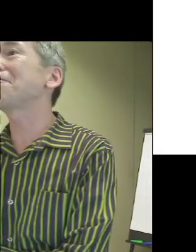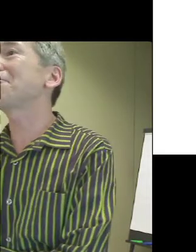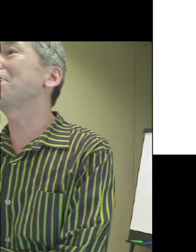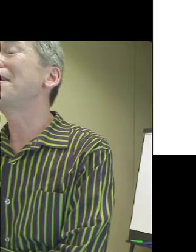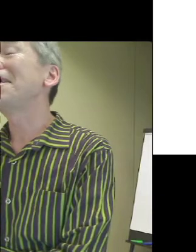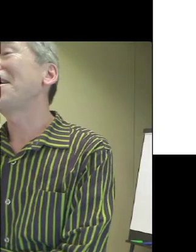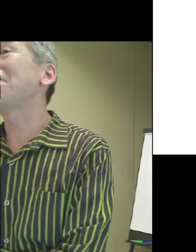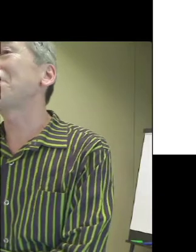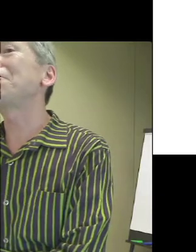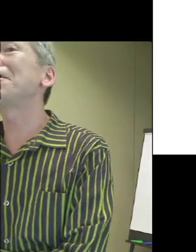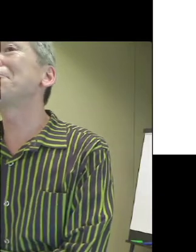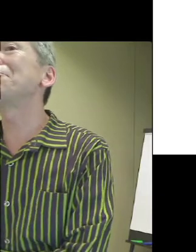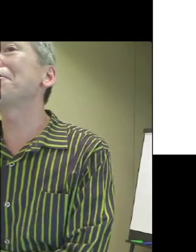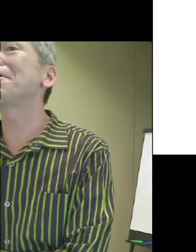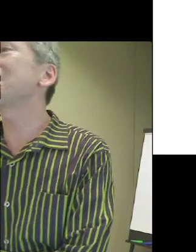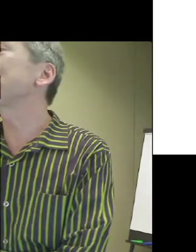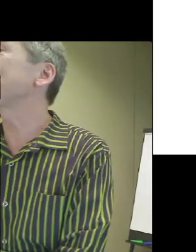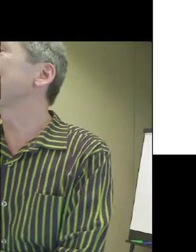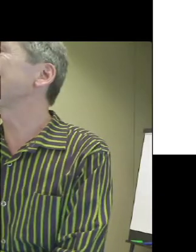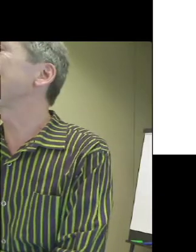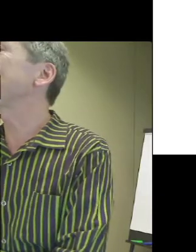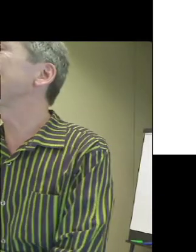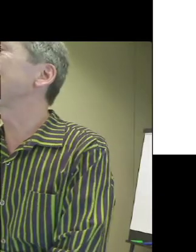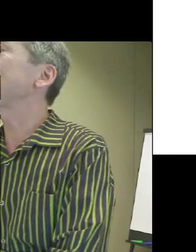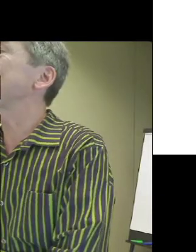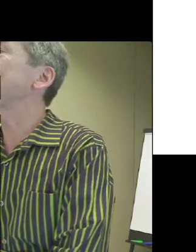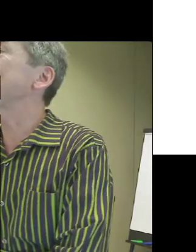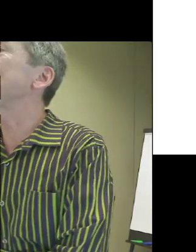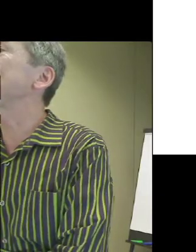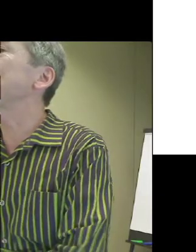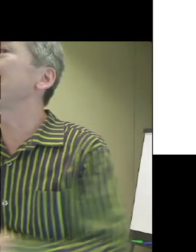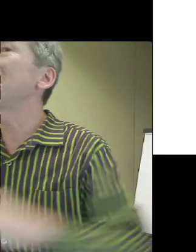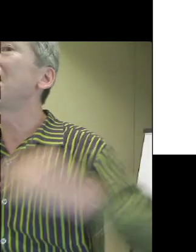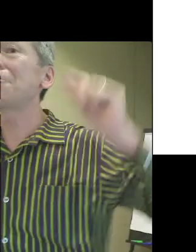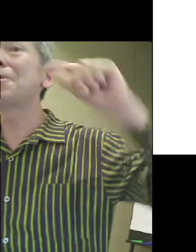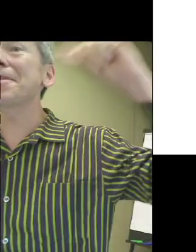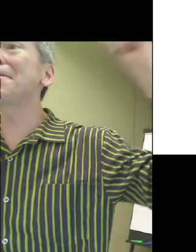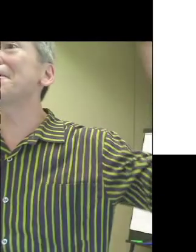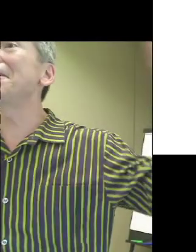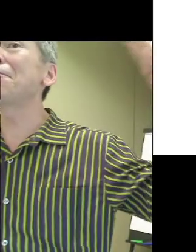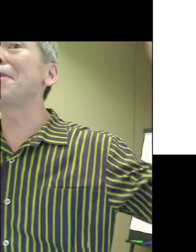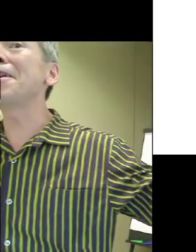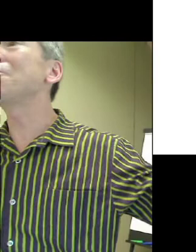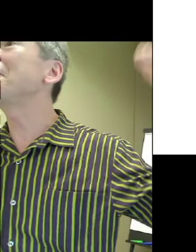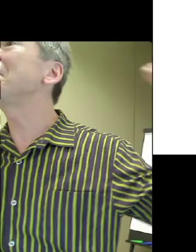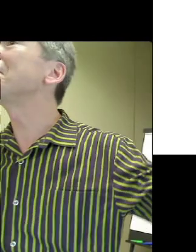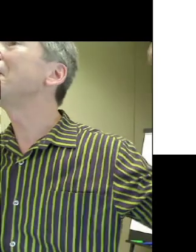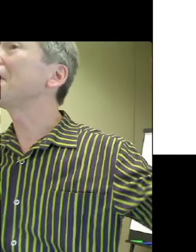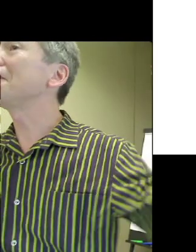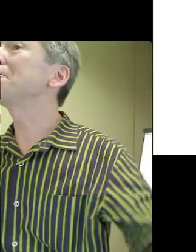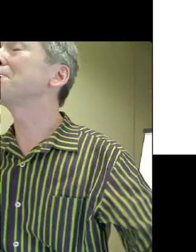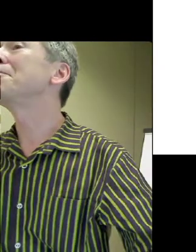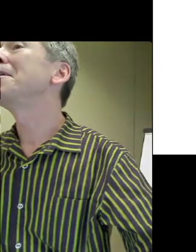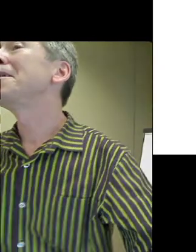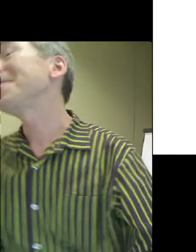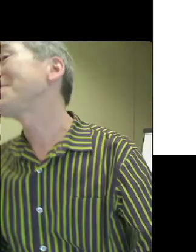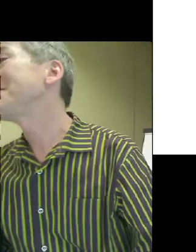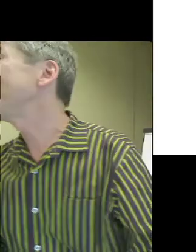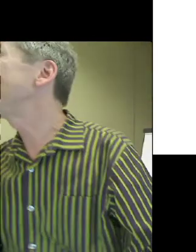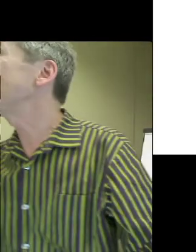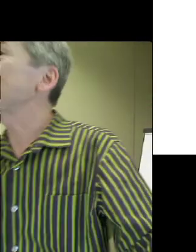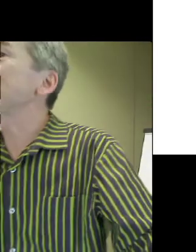have really good order descriptions for blind and partially sighted people, which they skillfully weave into